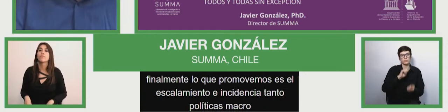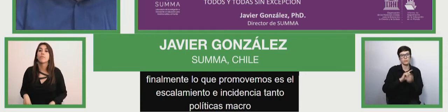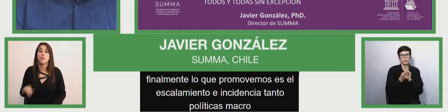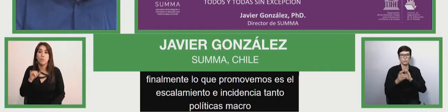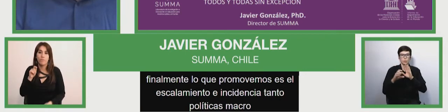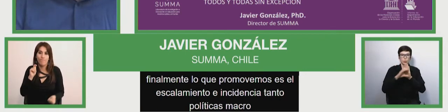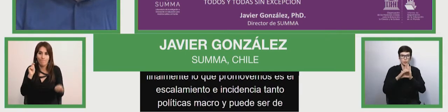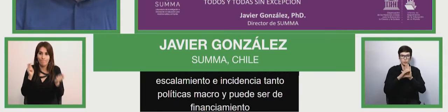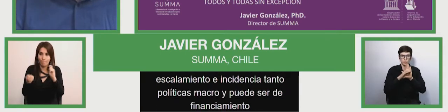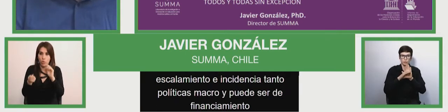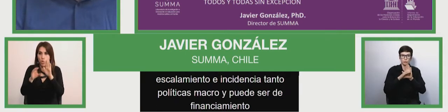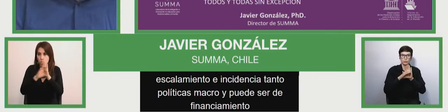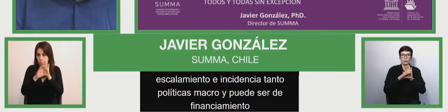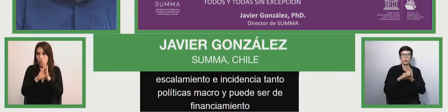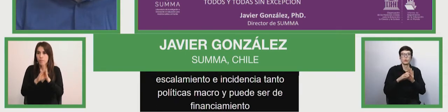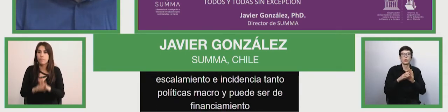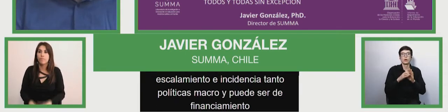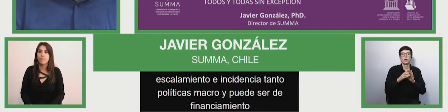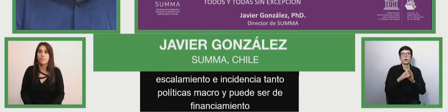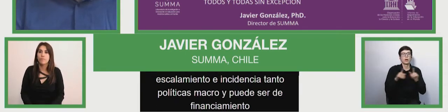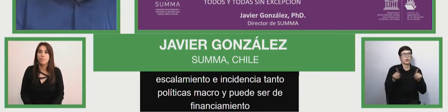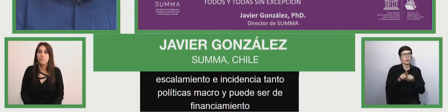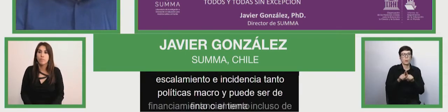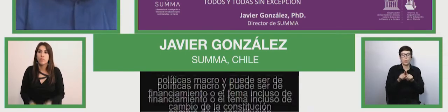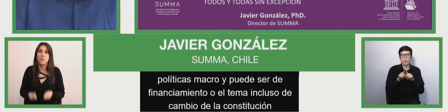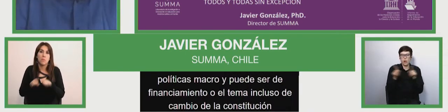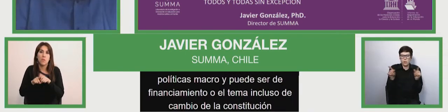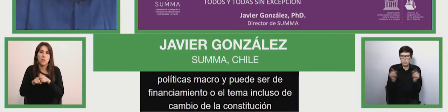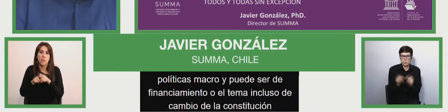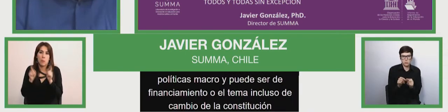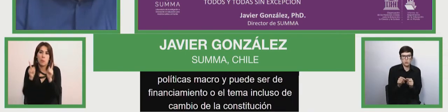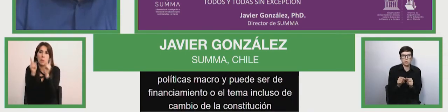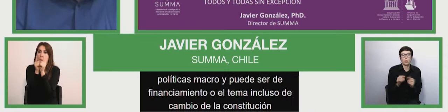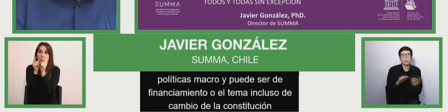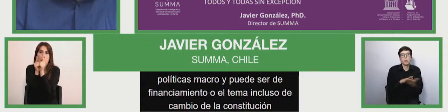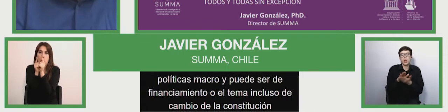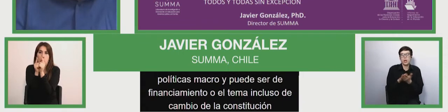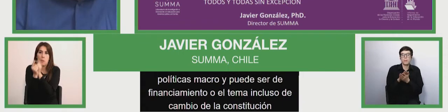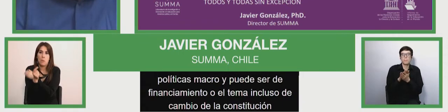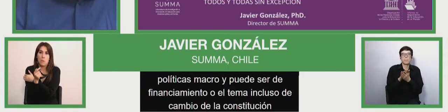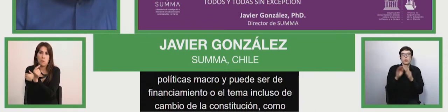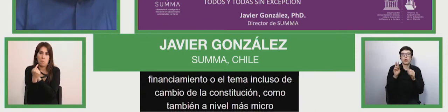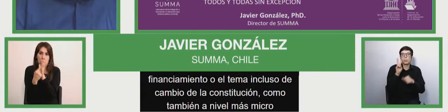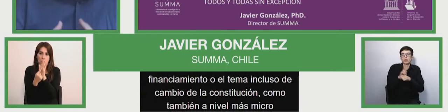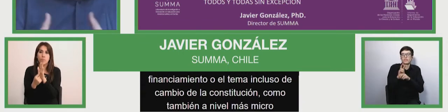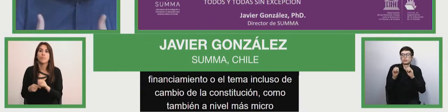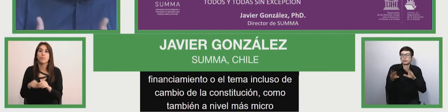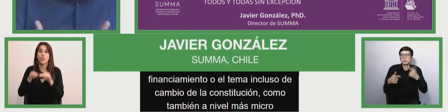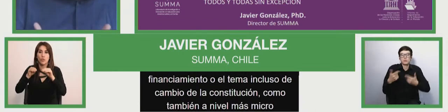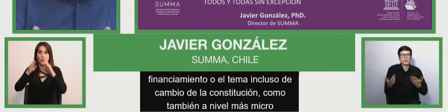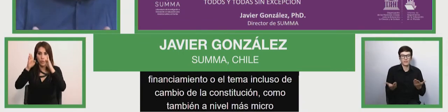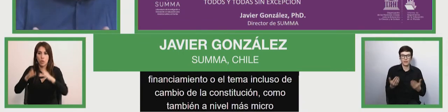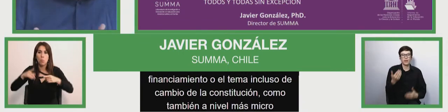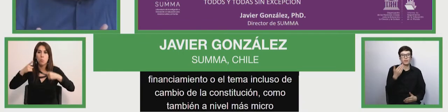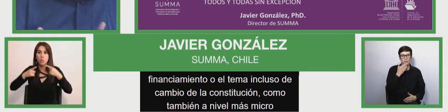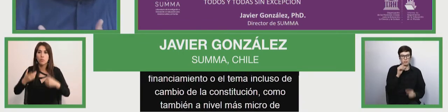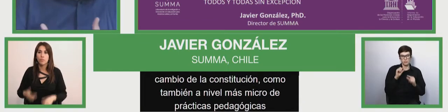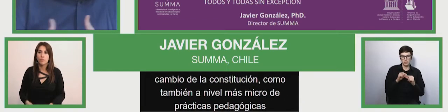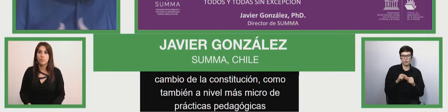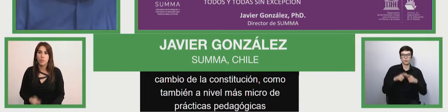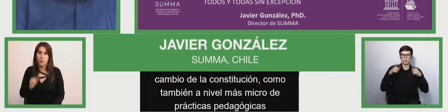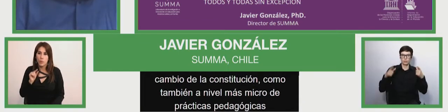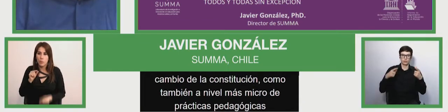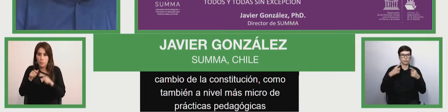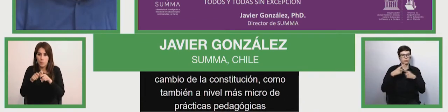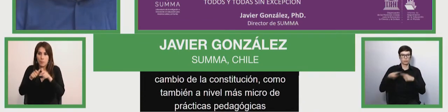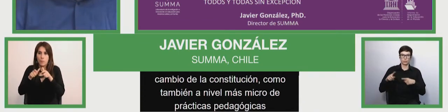or micro or like in teacher training practices or teacher practices. We promote practices